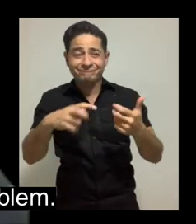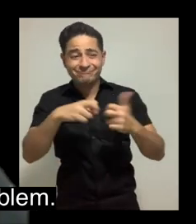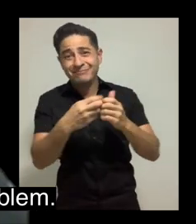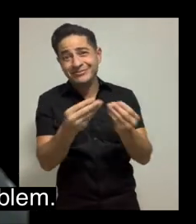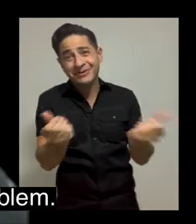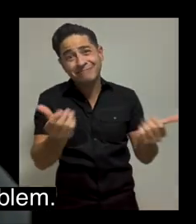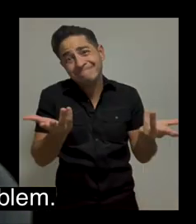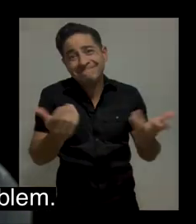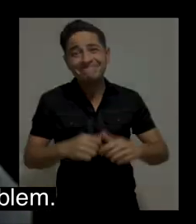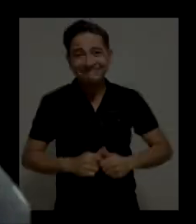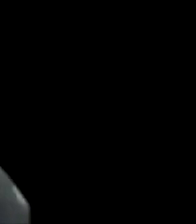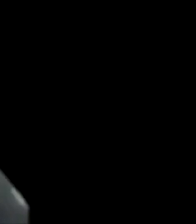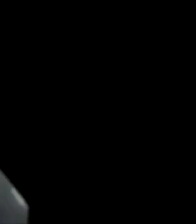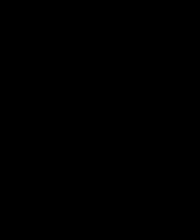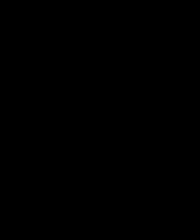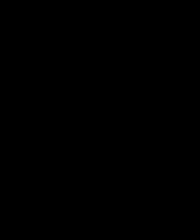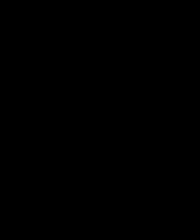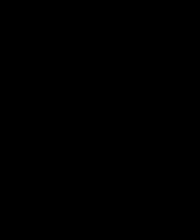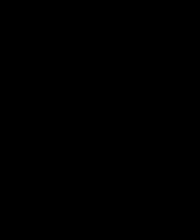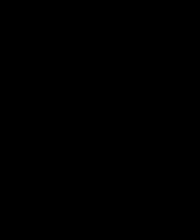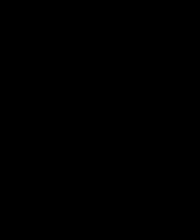way, you're never going to solve the right problem.